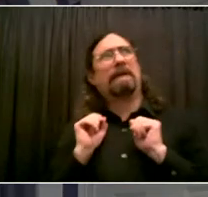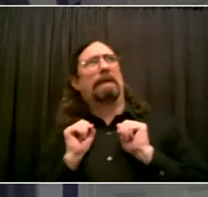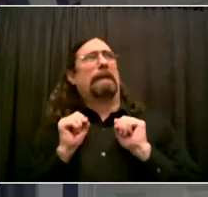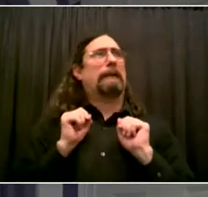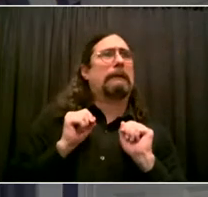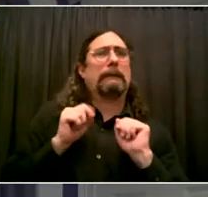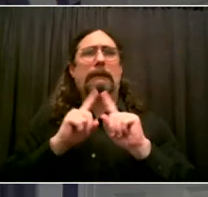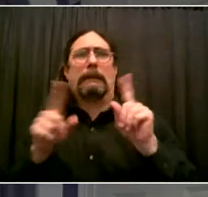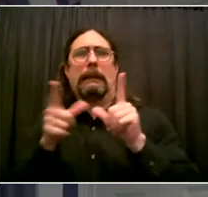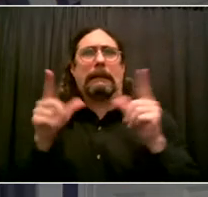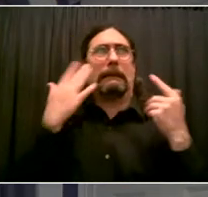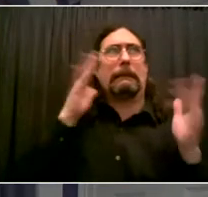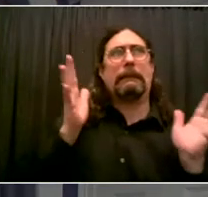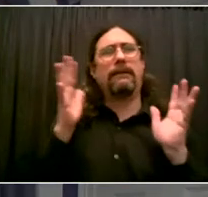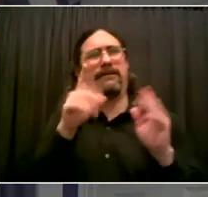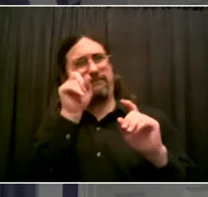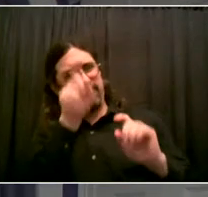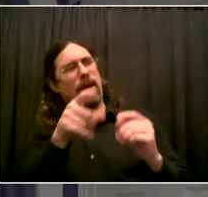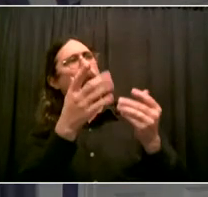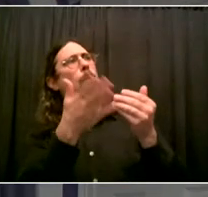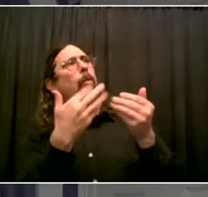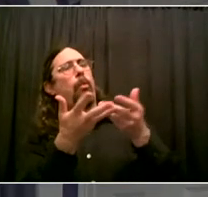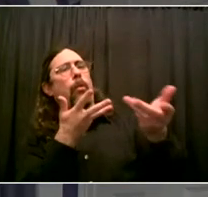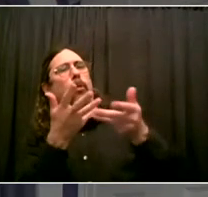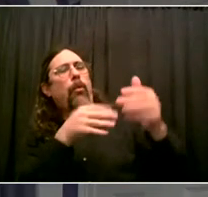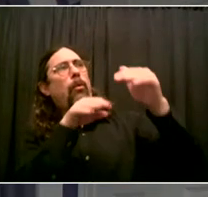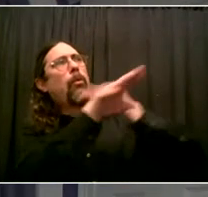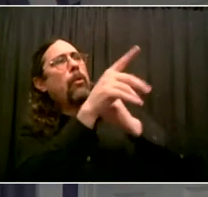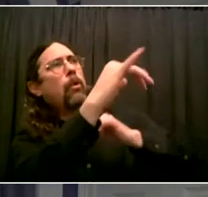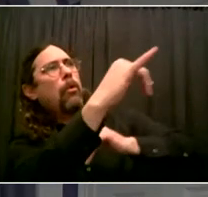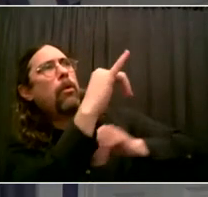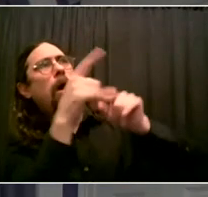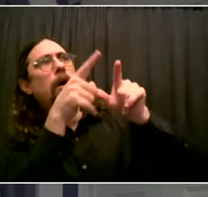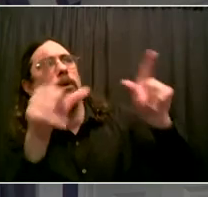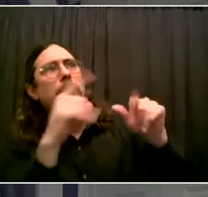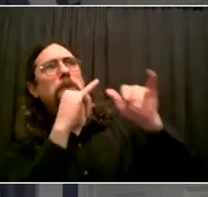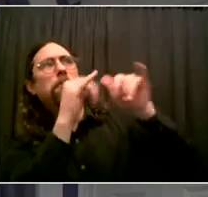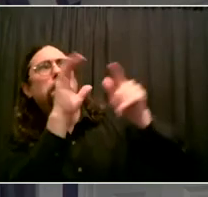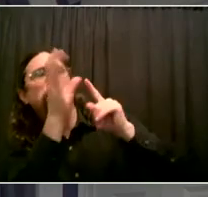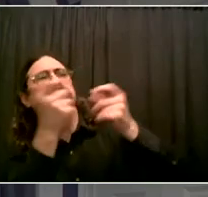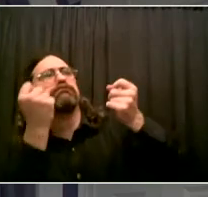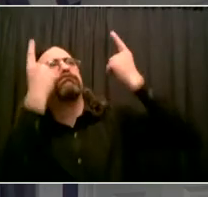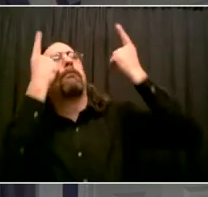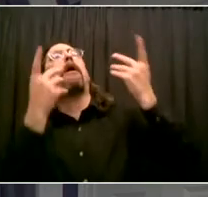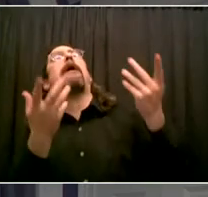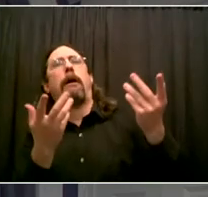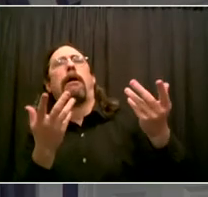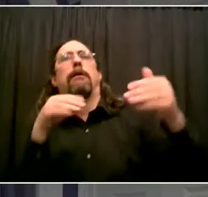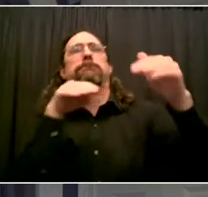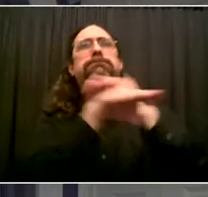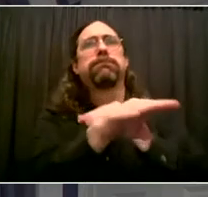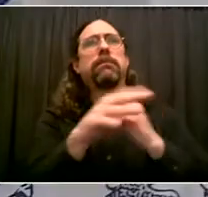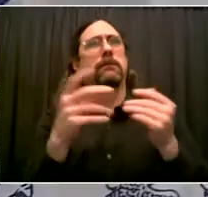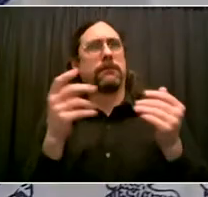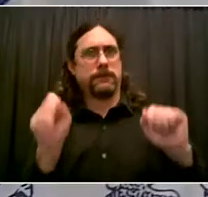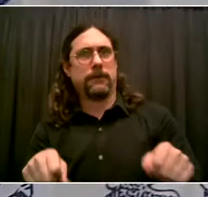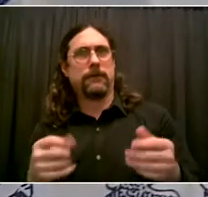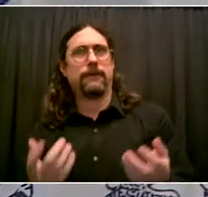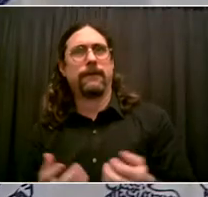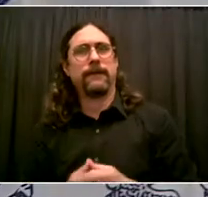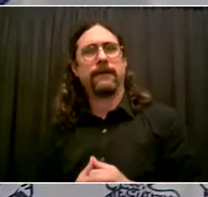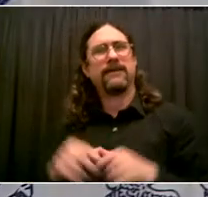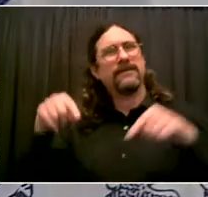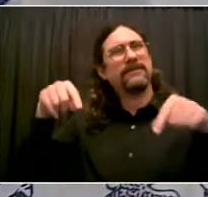back on track towards the road of recovery. Thank you, Mr. Mayor. Thank you so much,